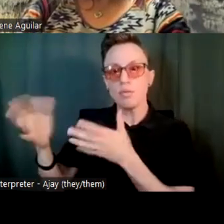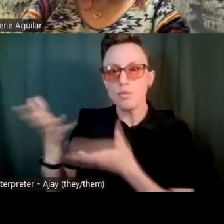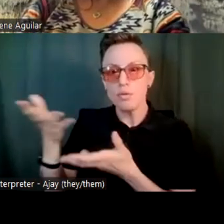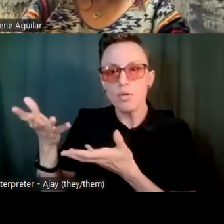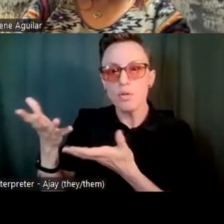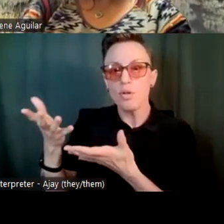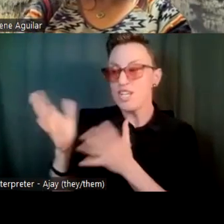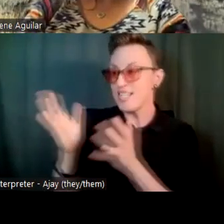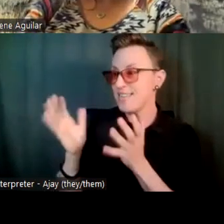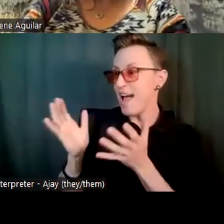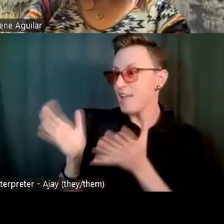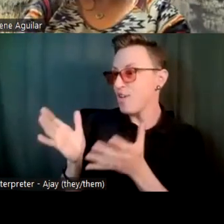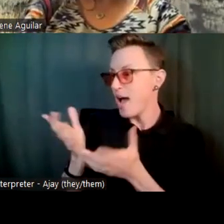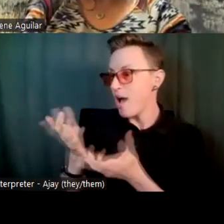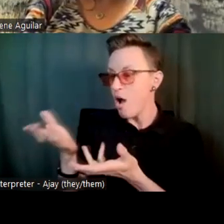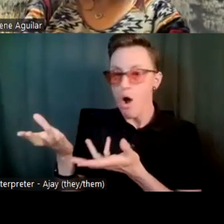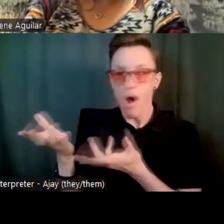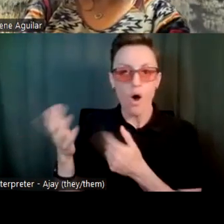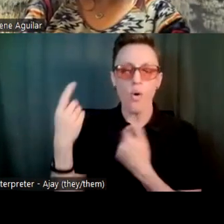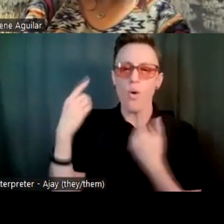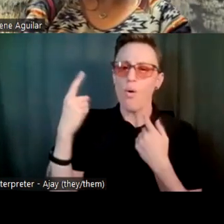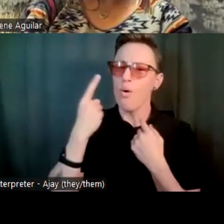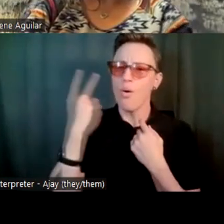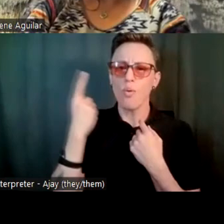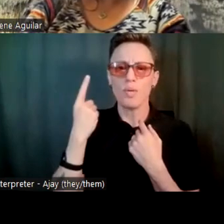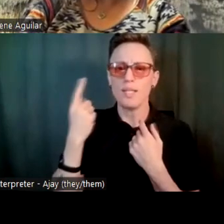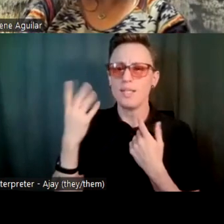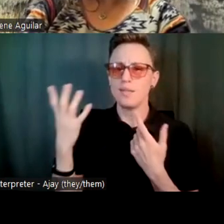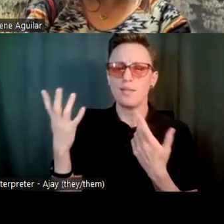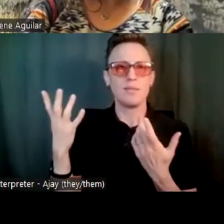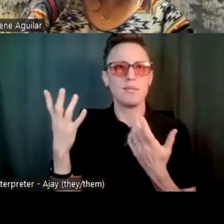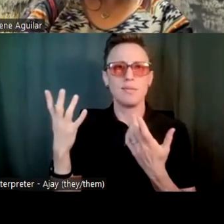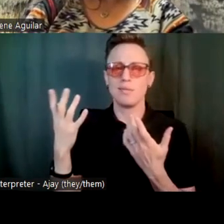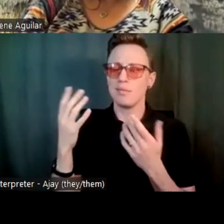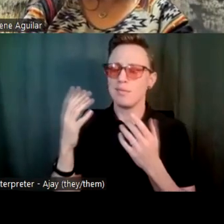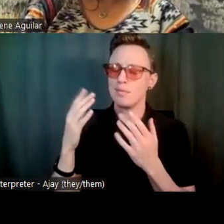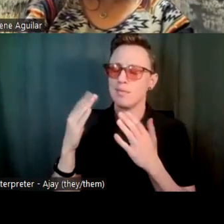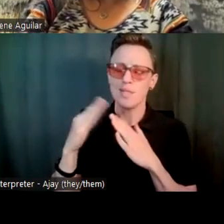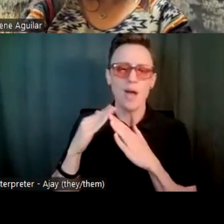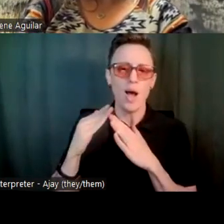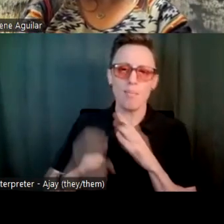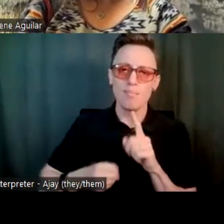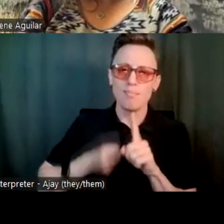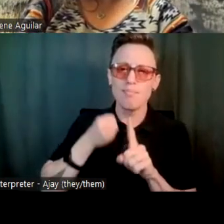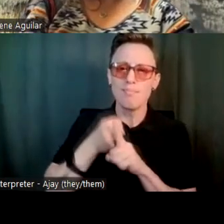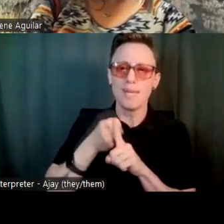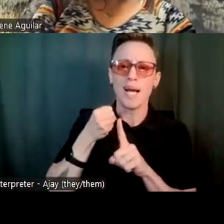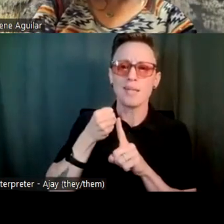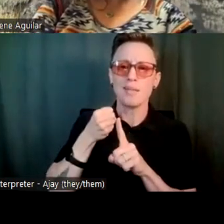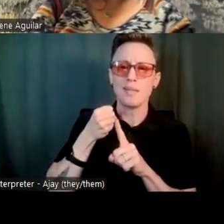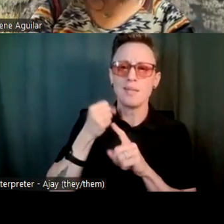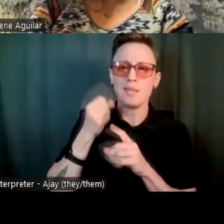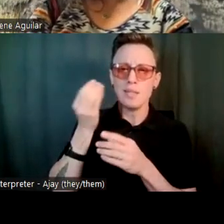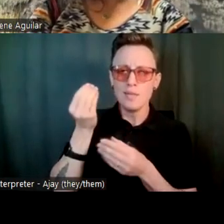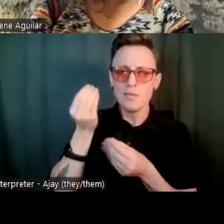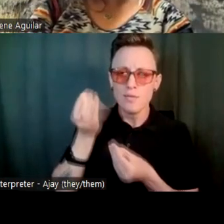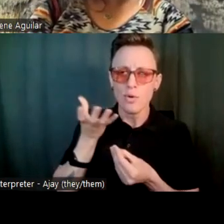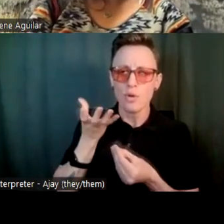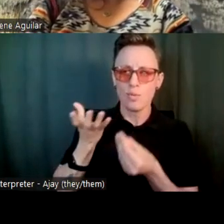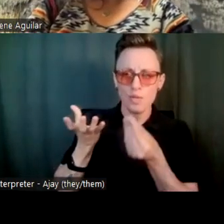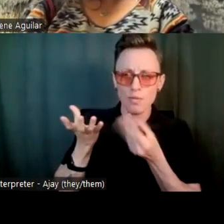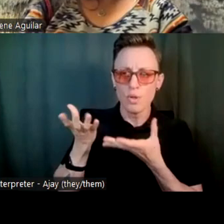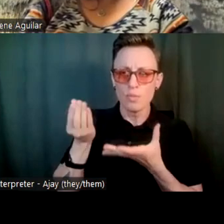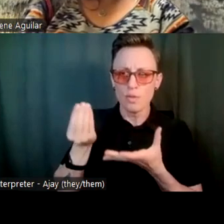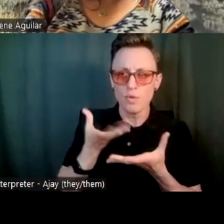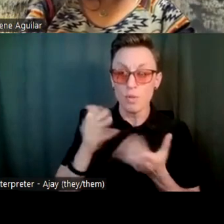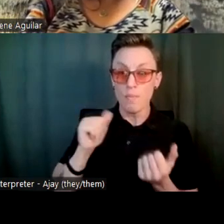other parents has always been sort of the most impactful, informative method of learning for me.